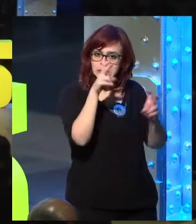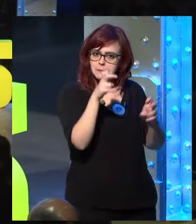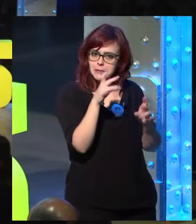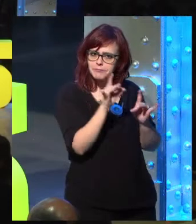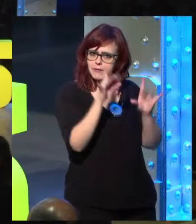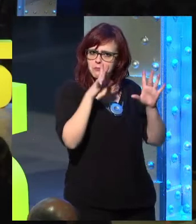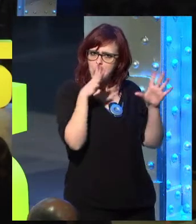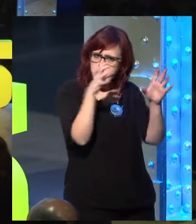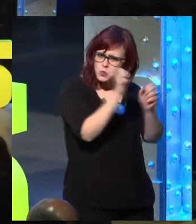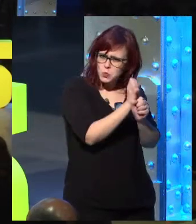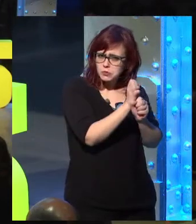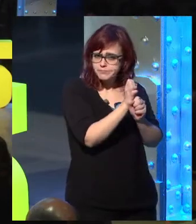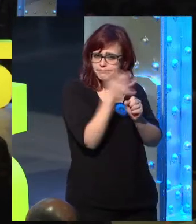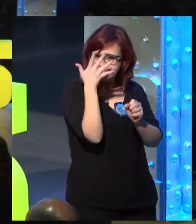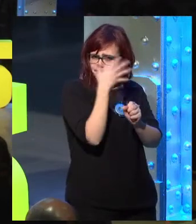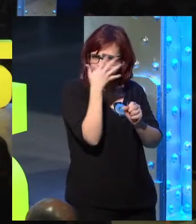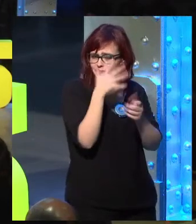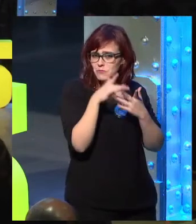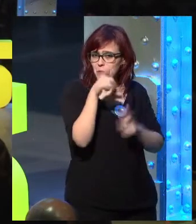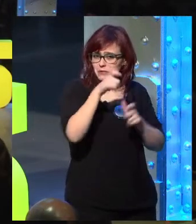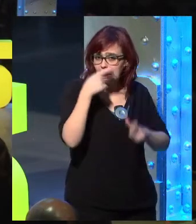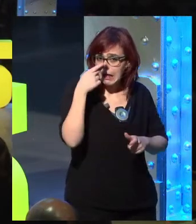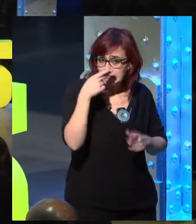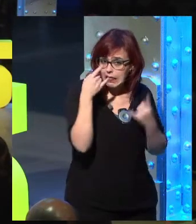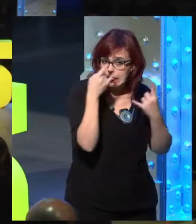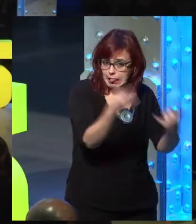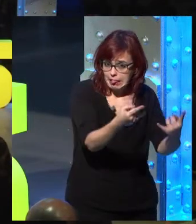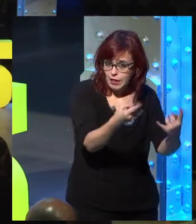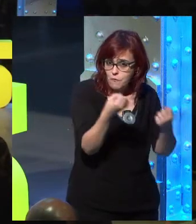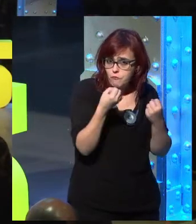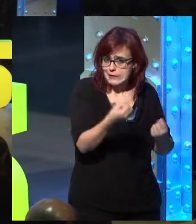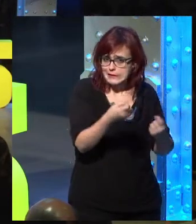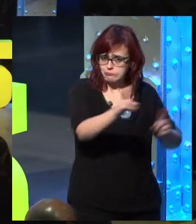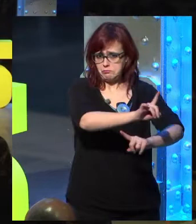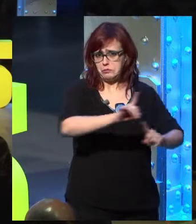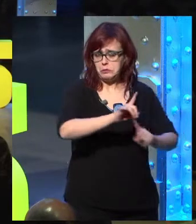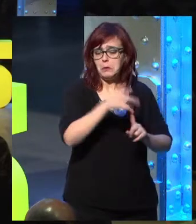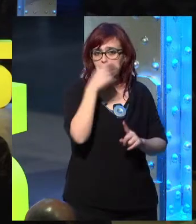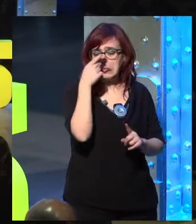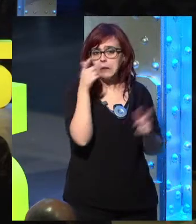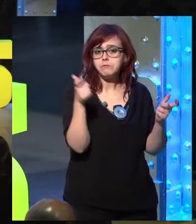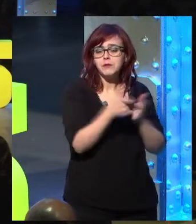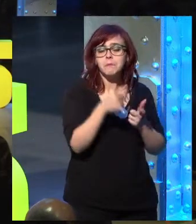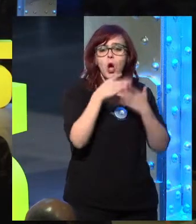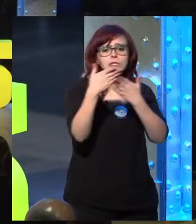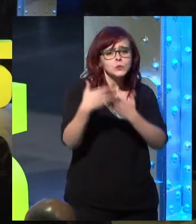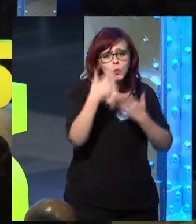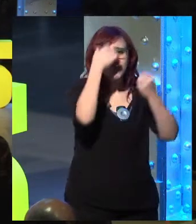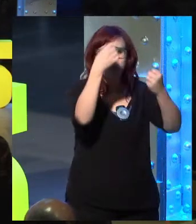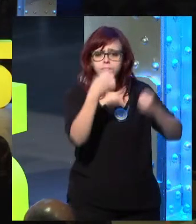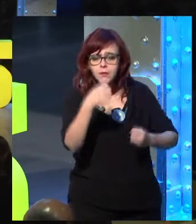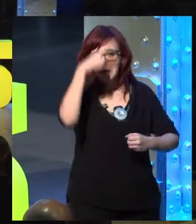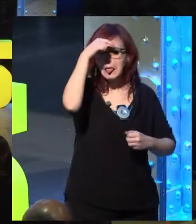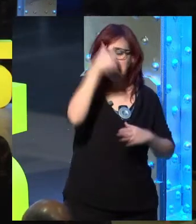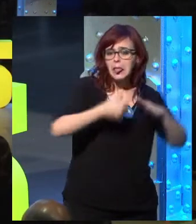were talking about some kind of dark topics, and I guess that they were not very interesting for many people. There were